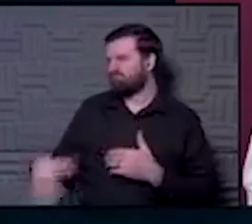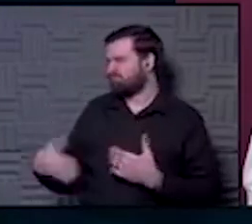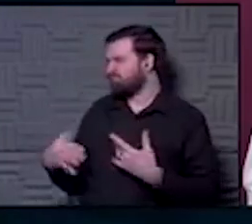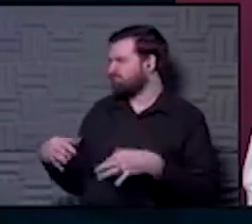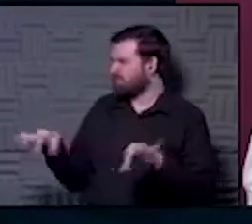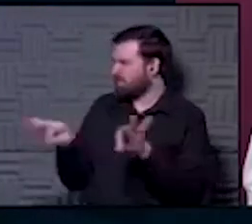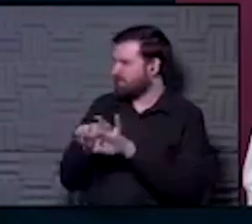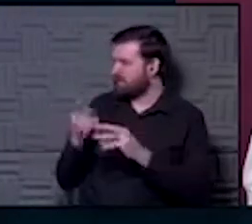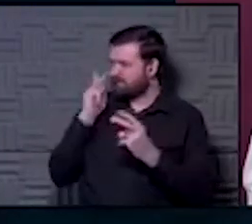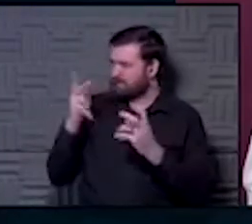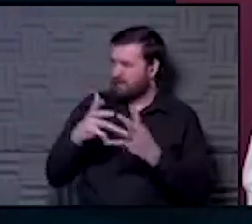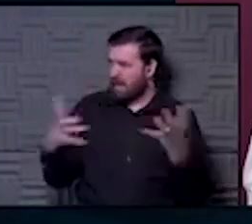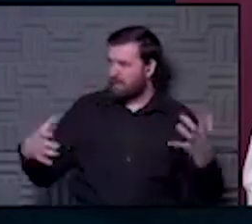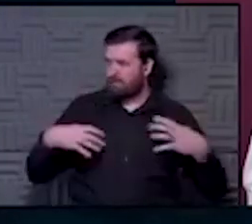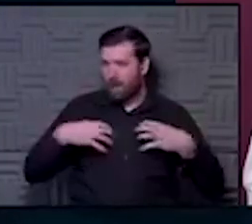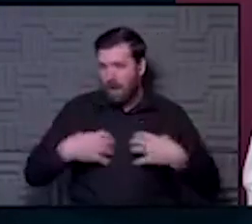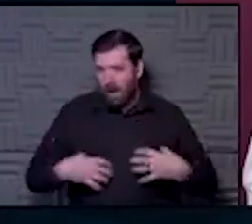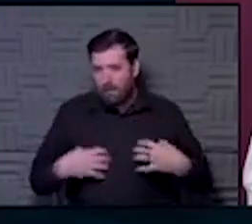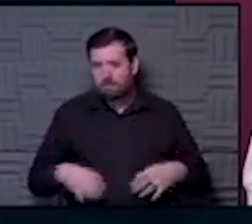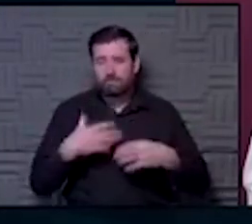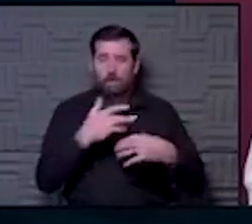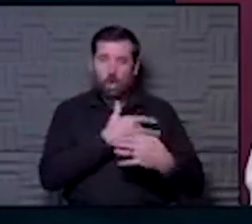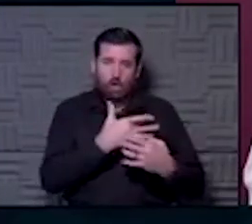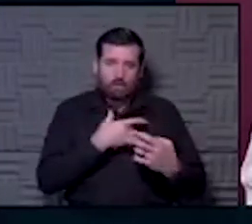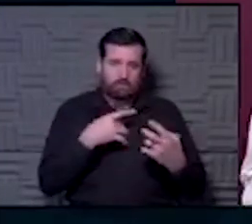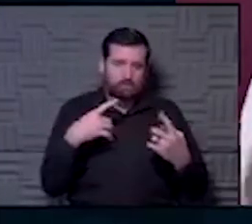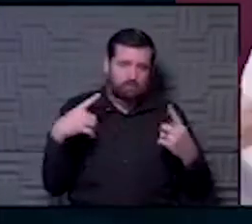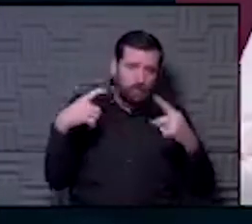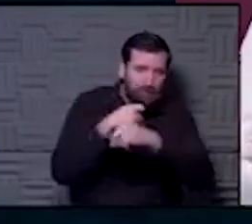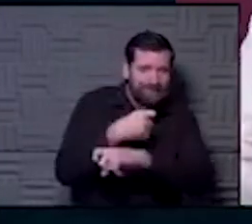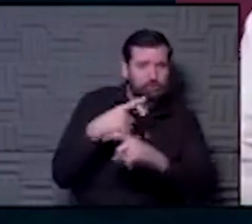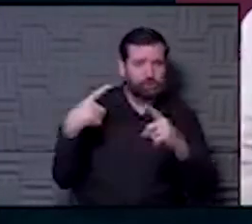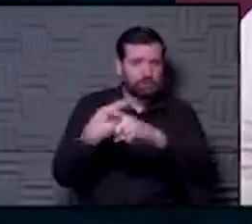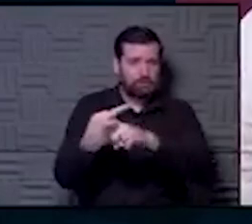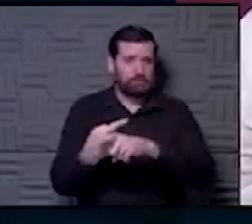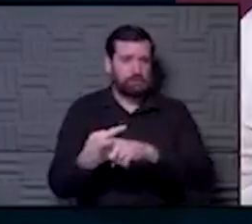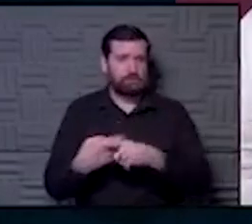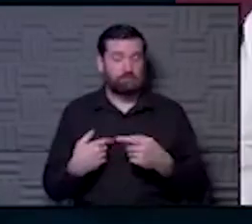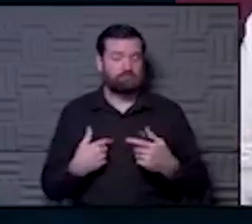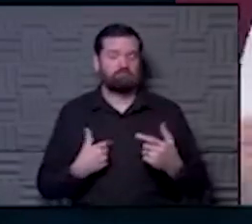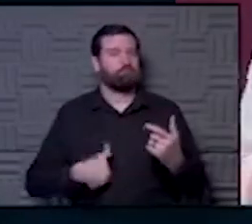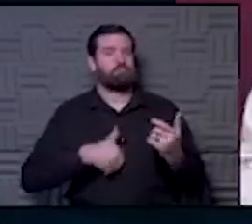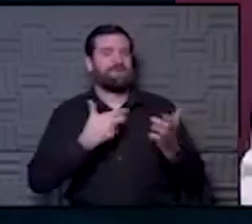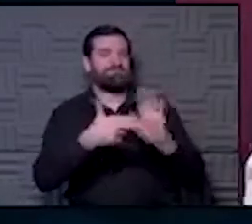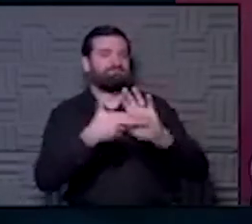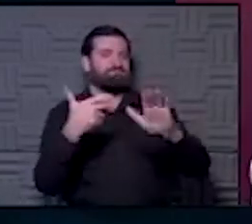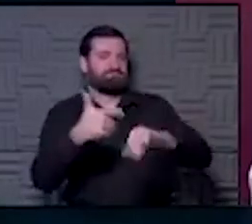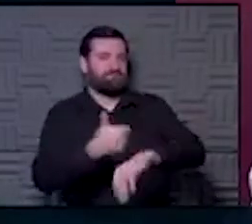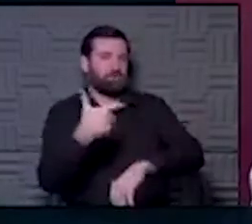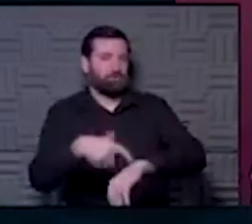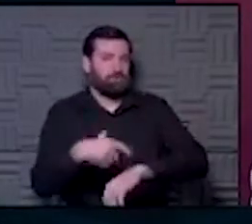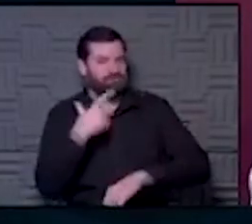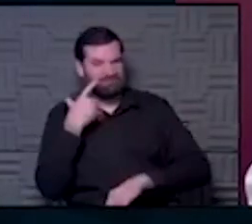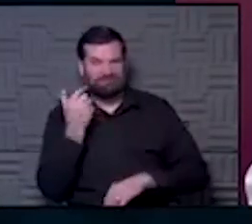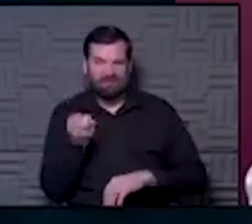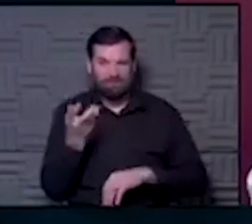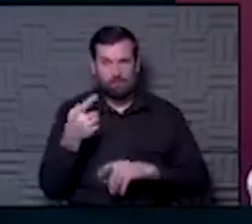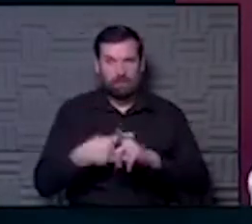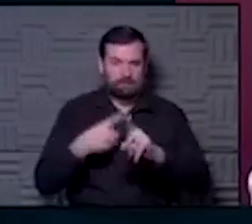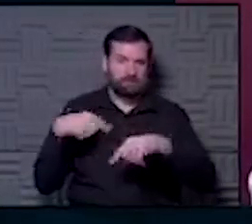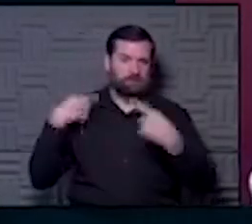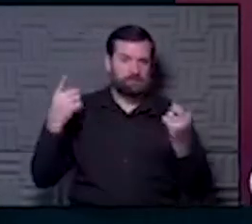Are you seeing a lot of heart and lung complications long-term in kids so far? What we would construe to be long-term, since I guess it's only been a few months really, but